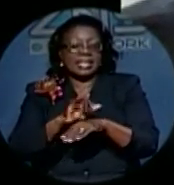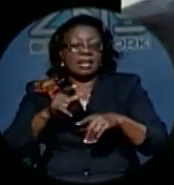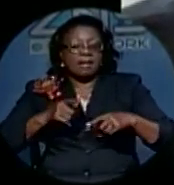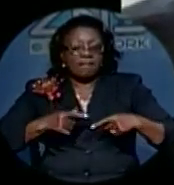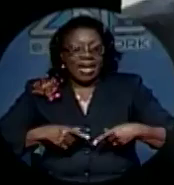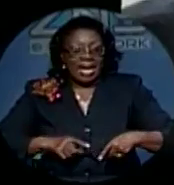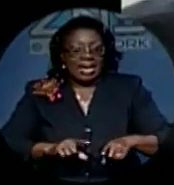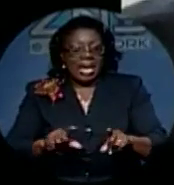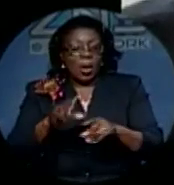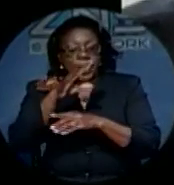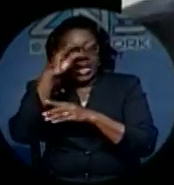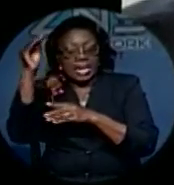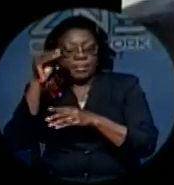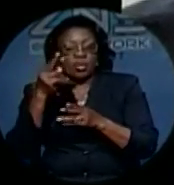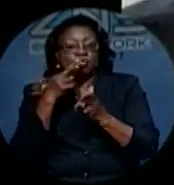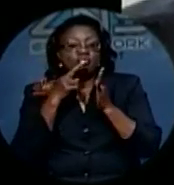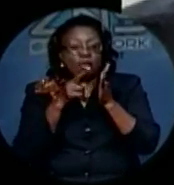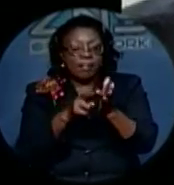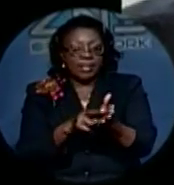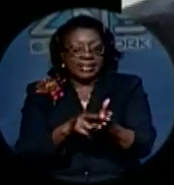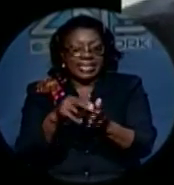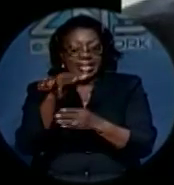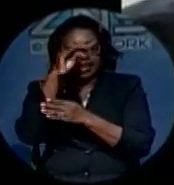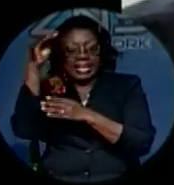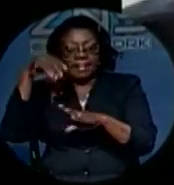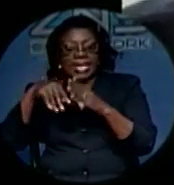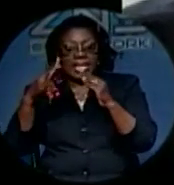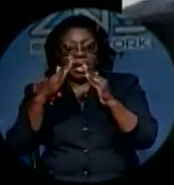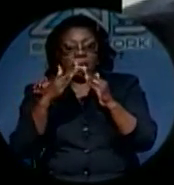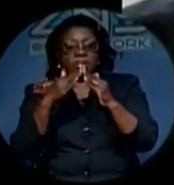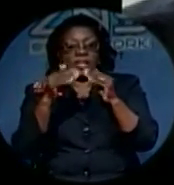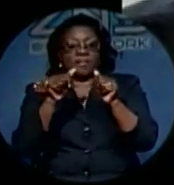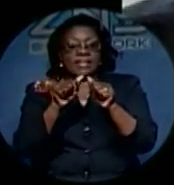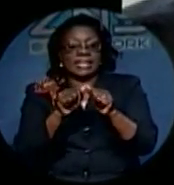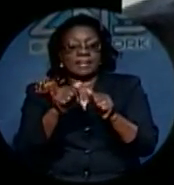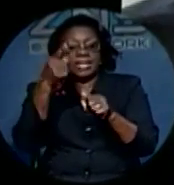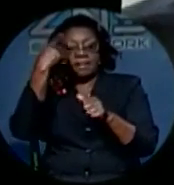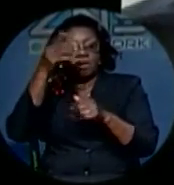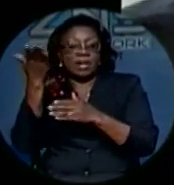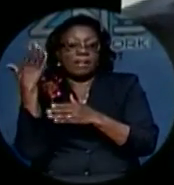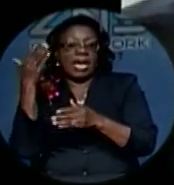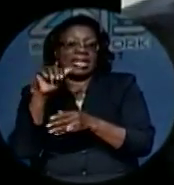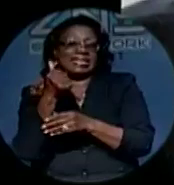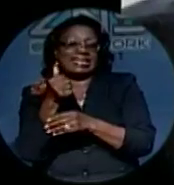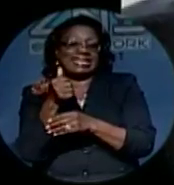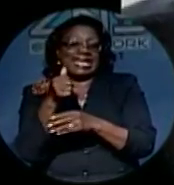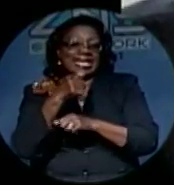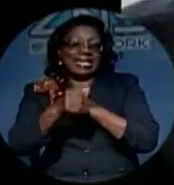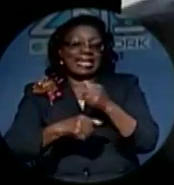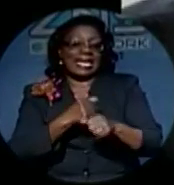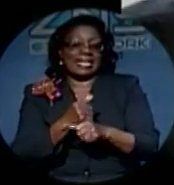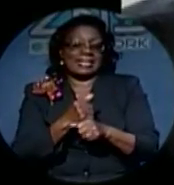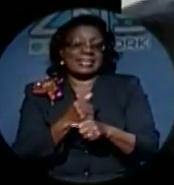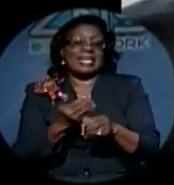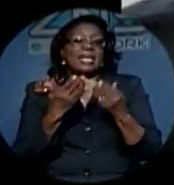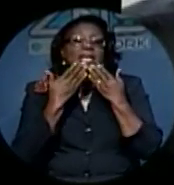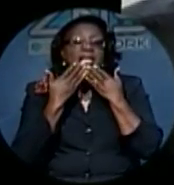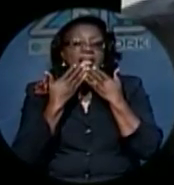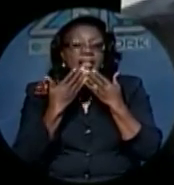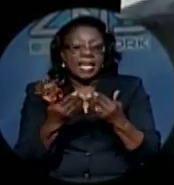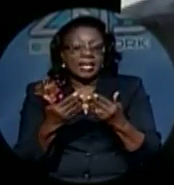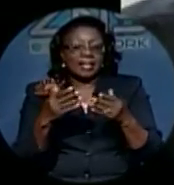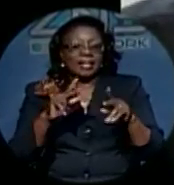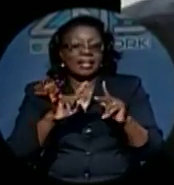of Assembly for 10 years. He also expressed gratitude to party leader Perry Christie for giving him the opportunity to serve as a cabinet